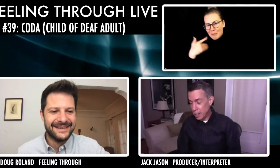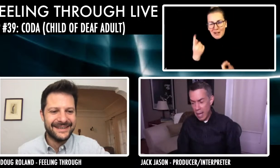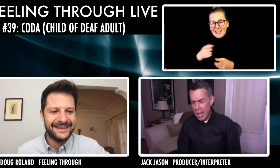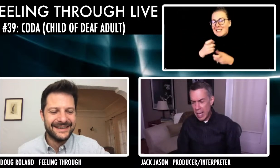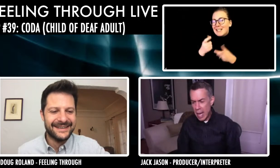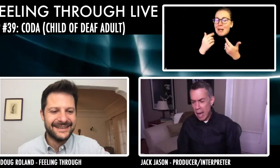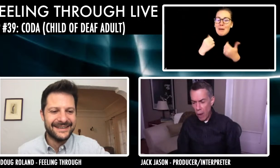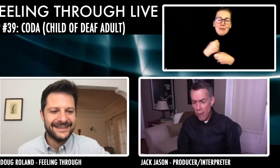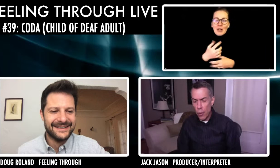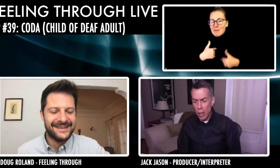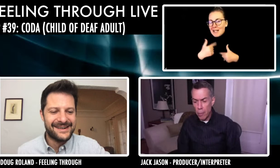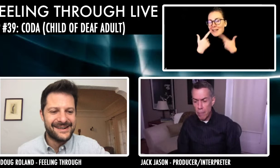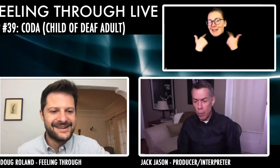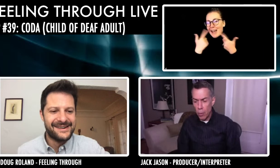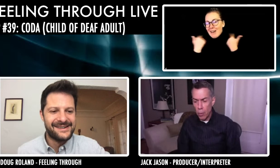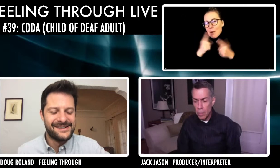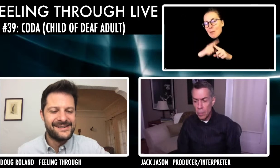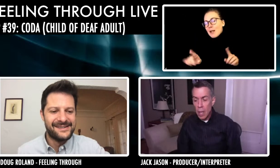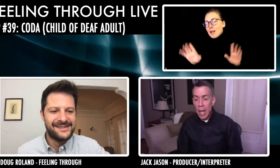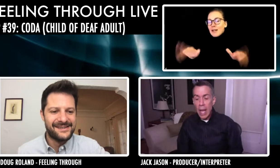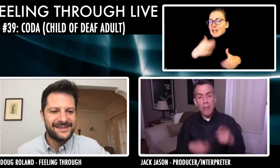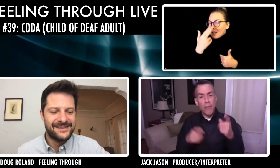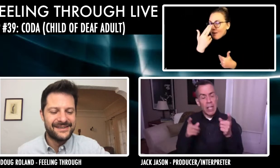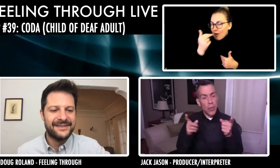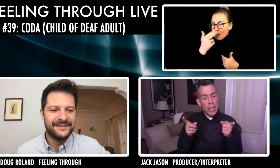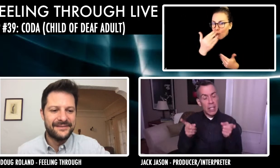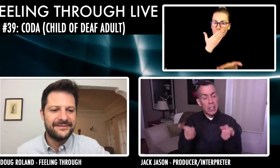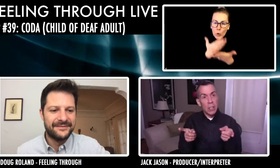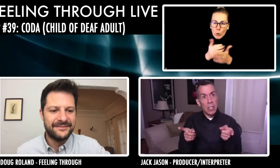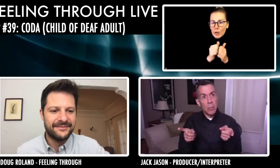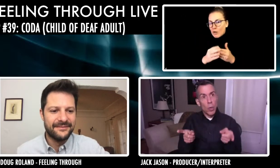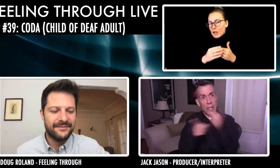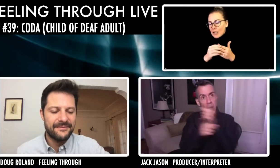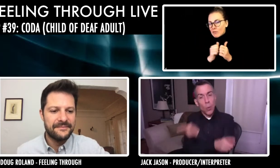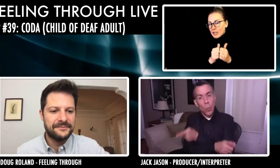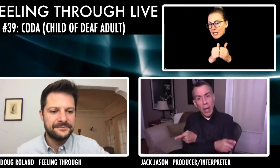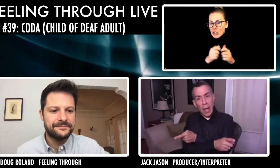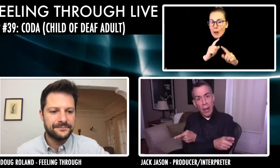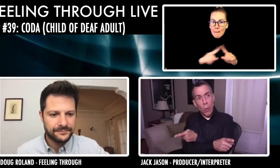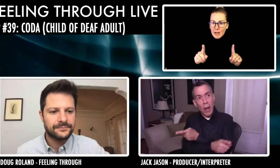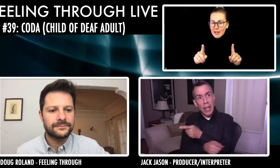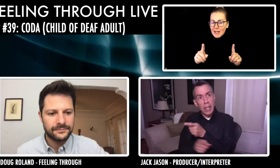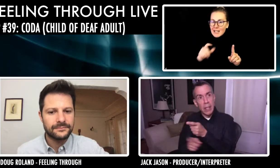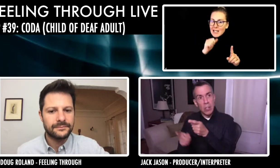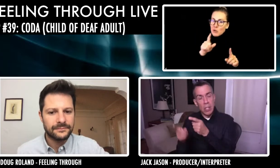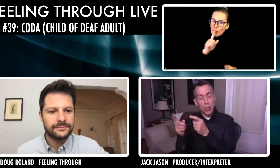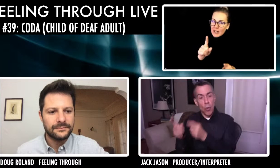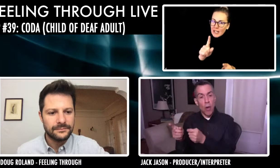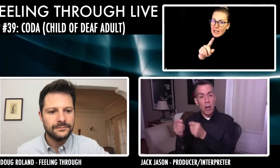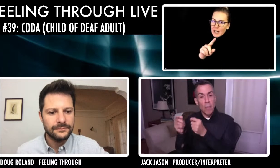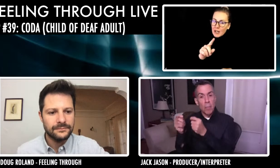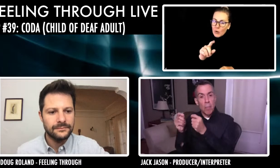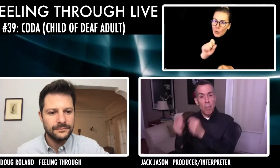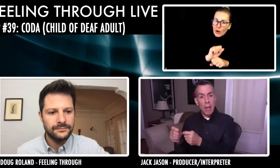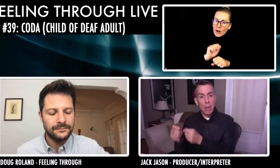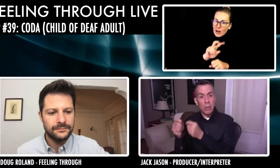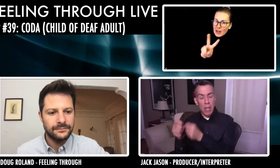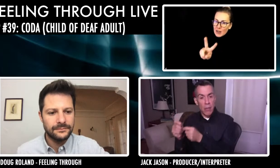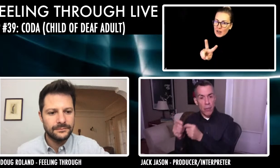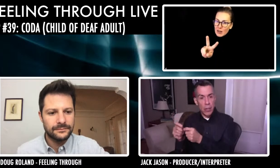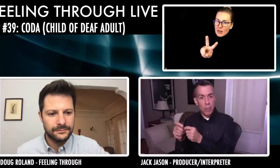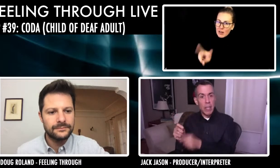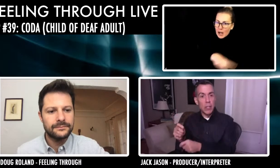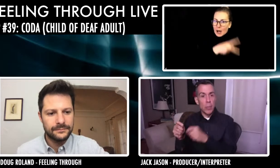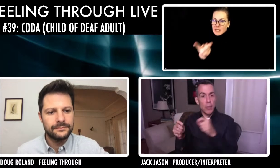But yeah, I, I've heard other people, it's funny. It doesn't seem to work the other way. When I see a strong male